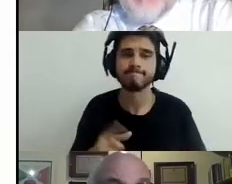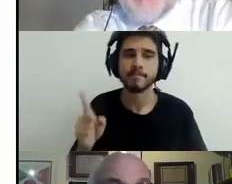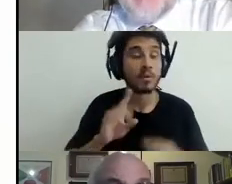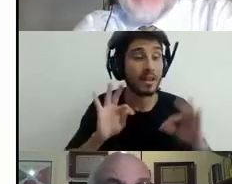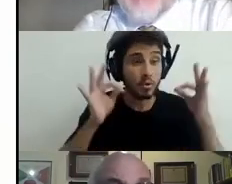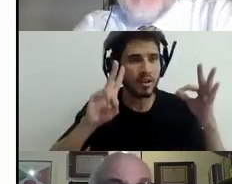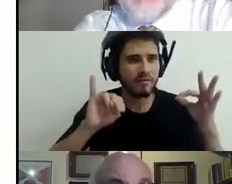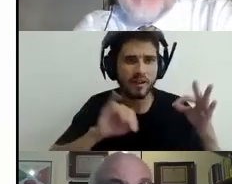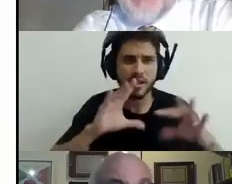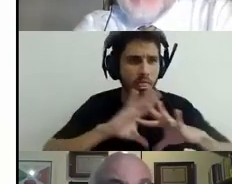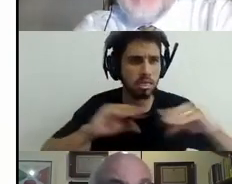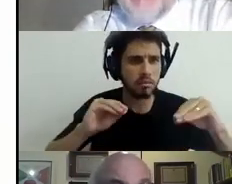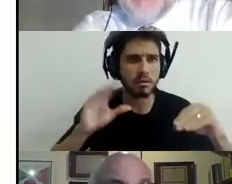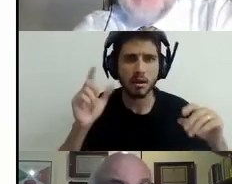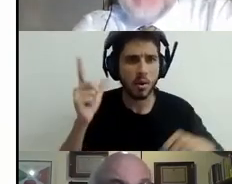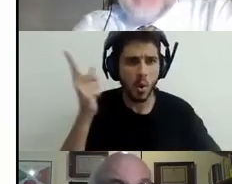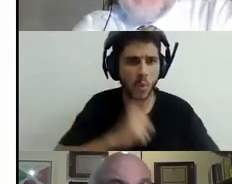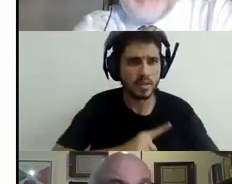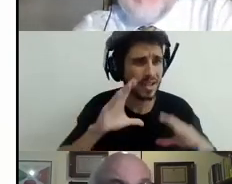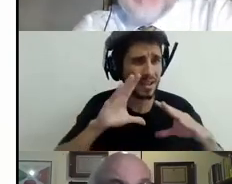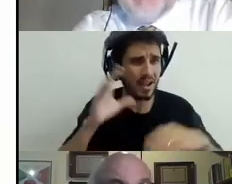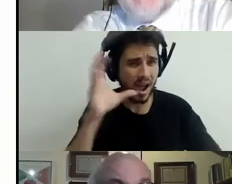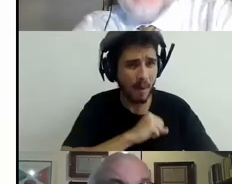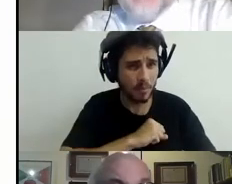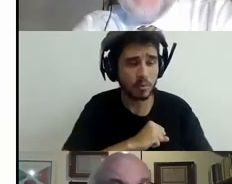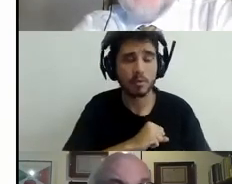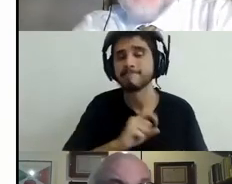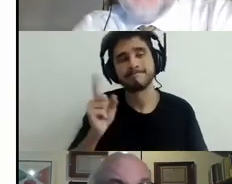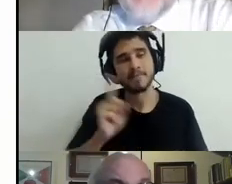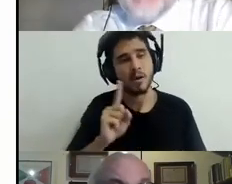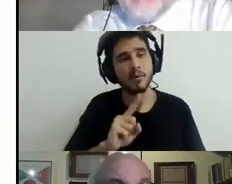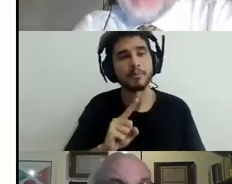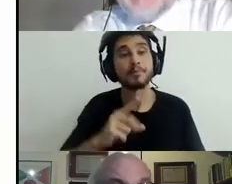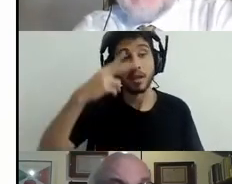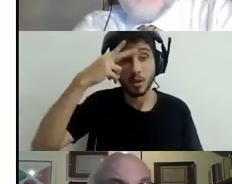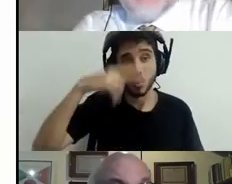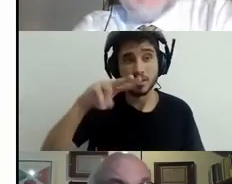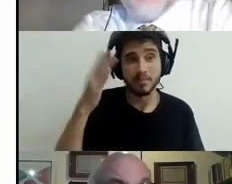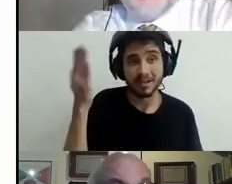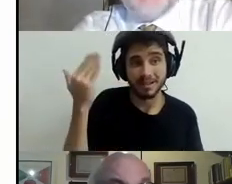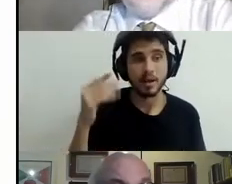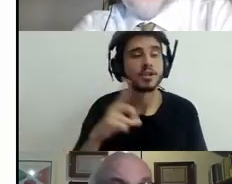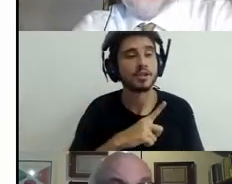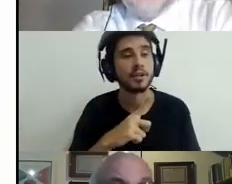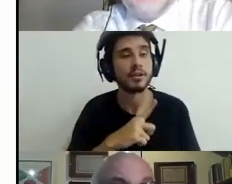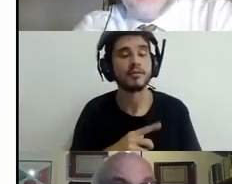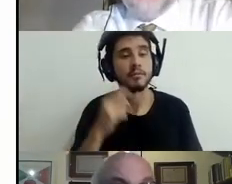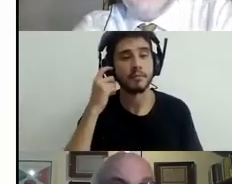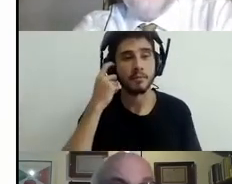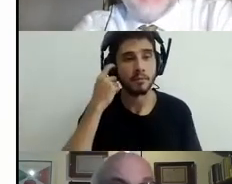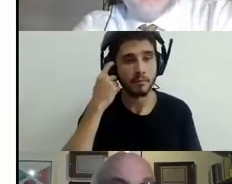written just two weeks ago or a couple of weeks ago, zoom is a lousy substitute for classrooms.